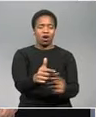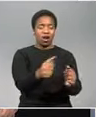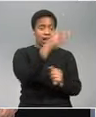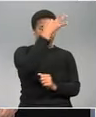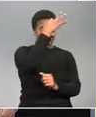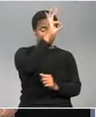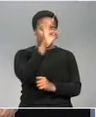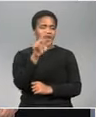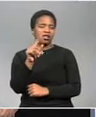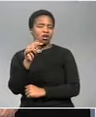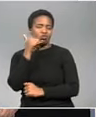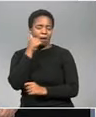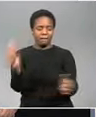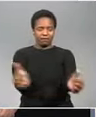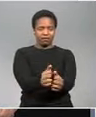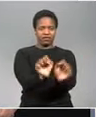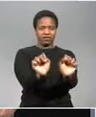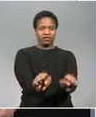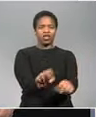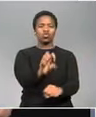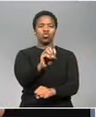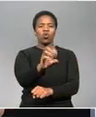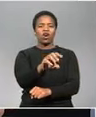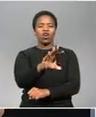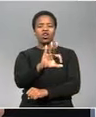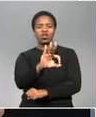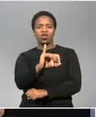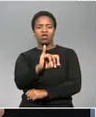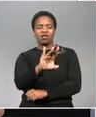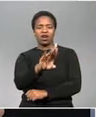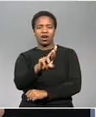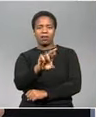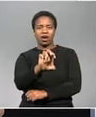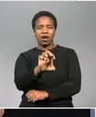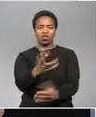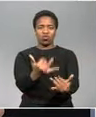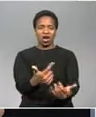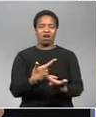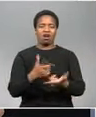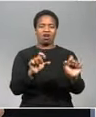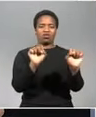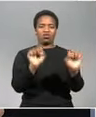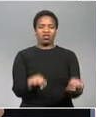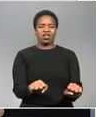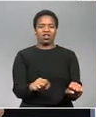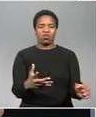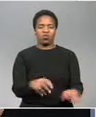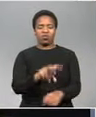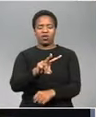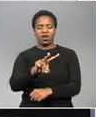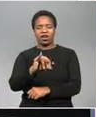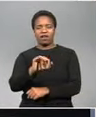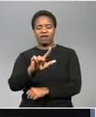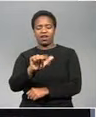government and telecom so ito fiber was officially launched today at the Orlando West Secondary School in Villa Gazi Street our